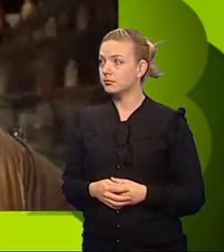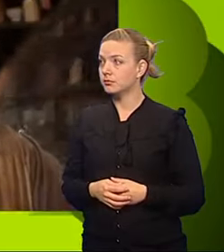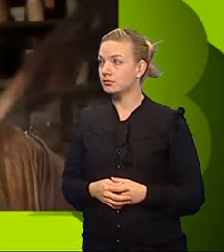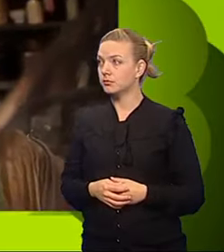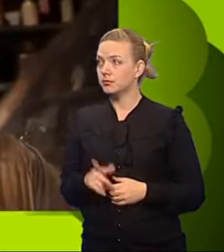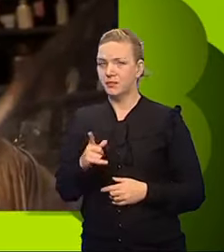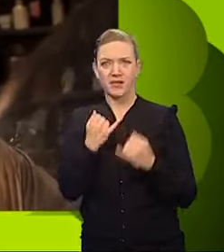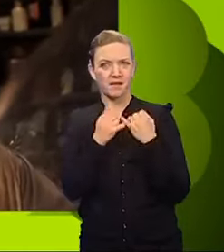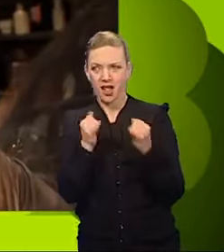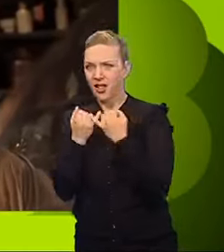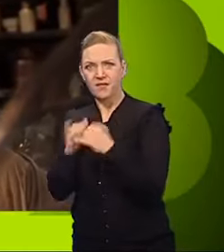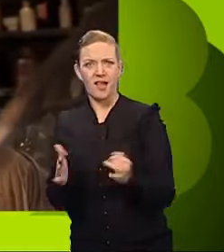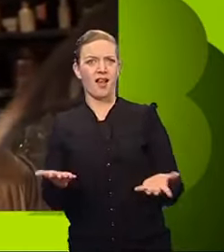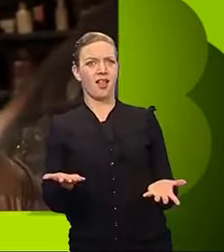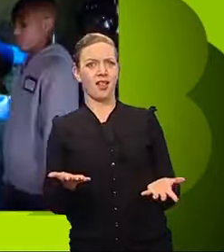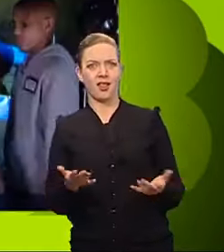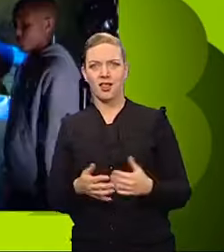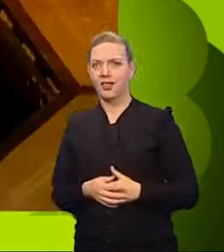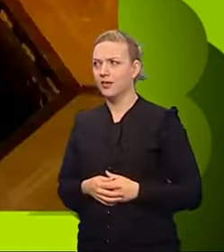You failed twice.